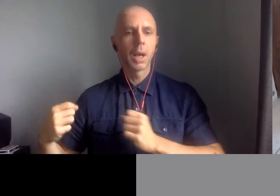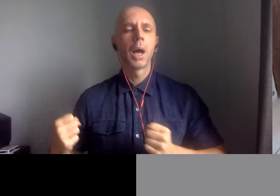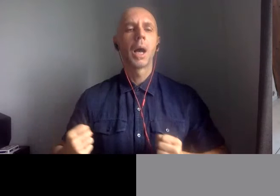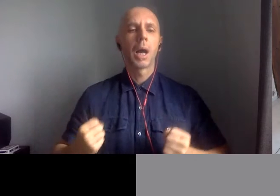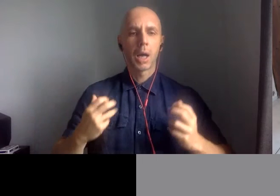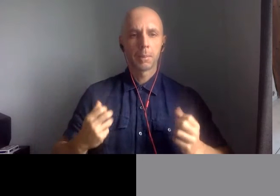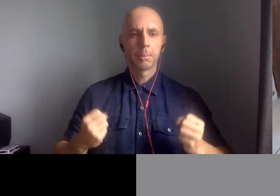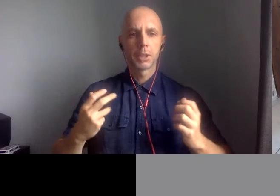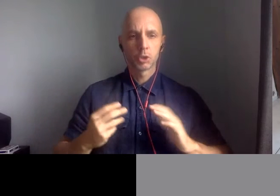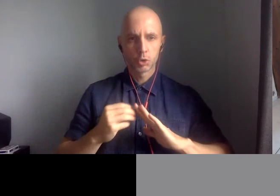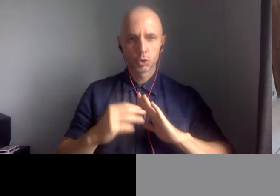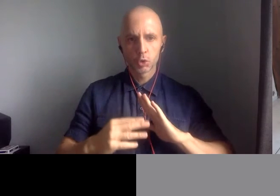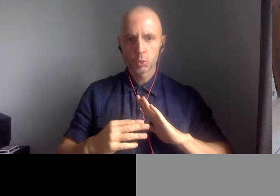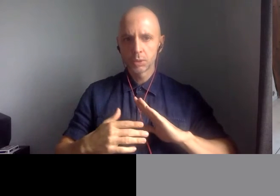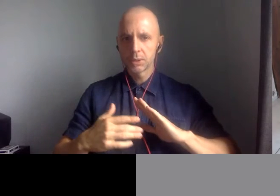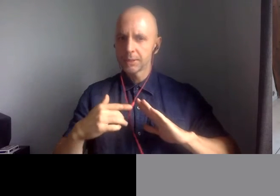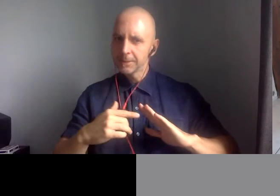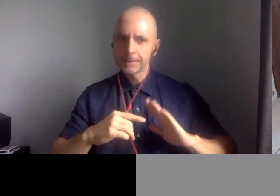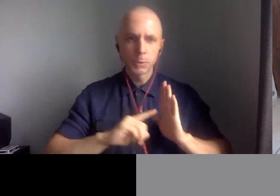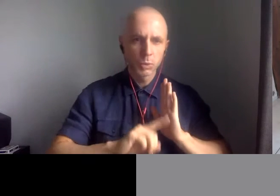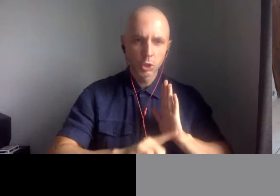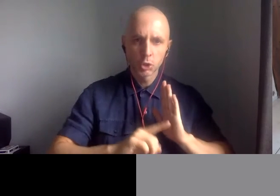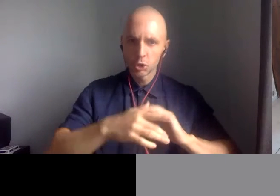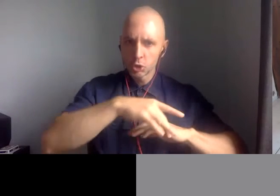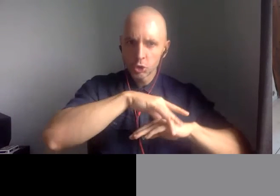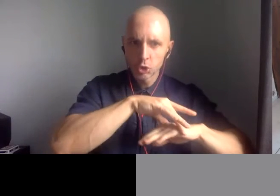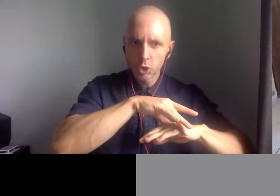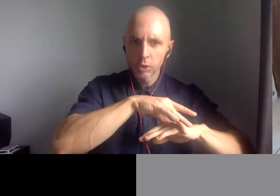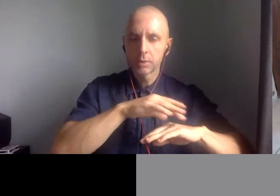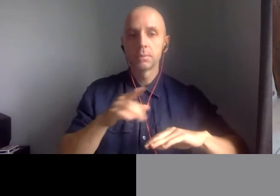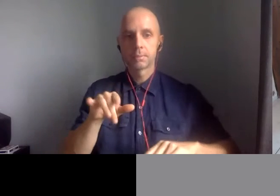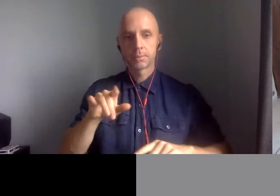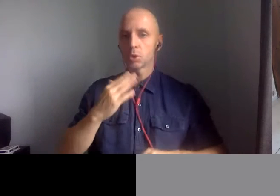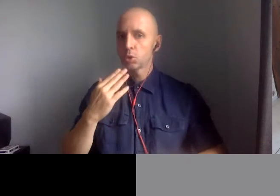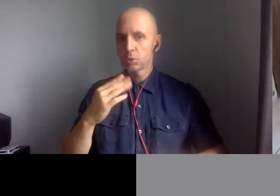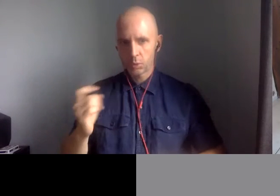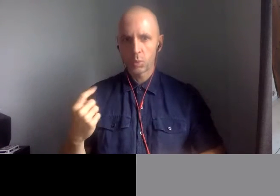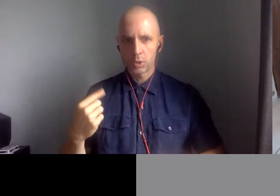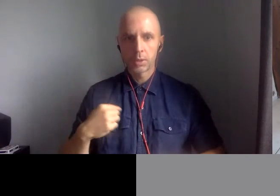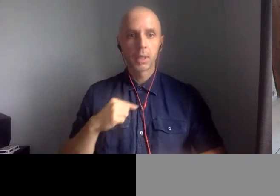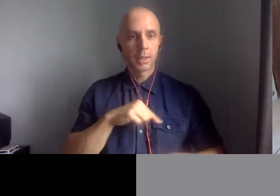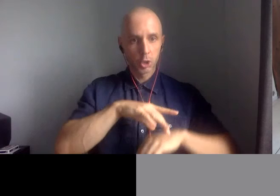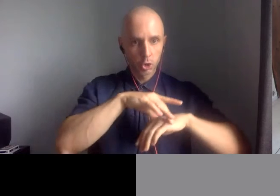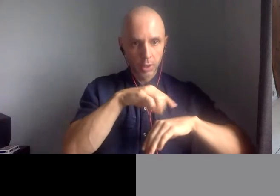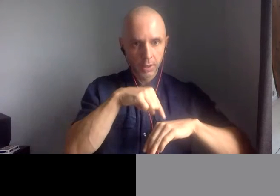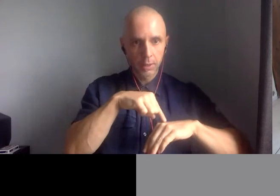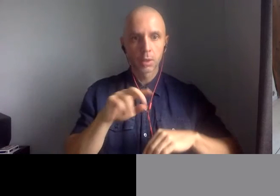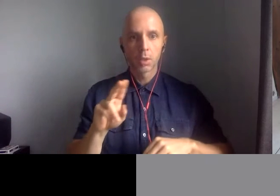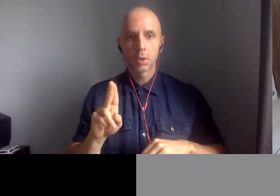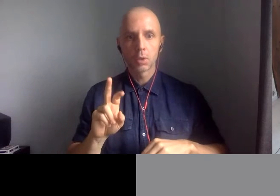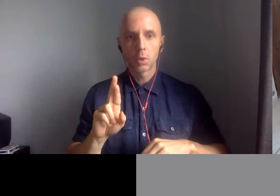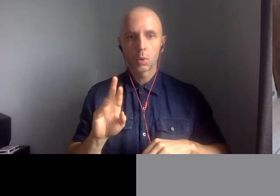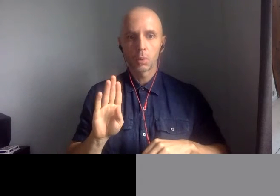So the course covers geography, but it is urban and cultural geography rather than